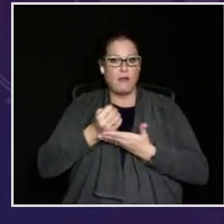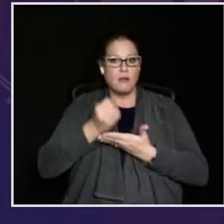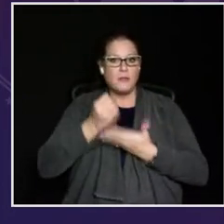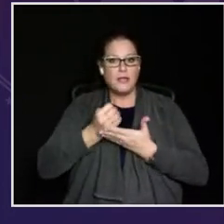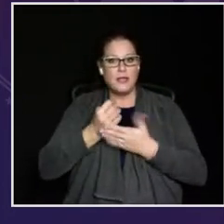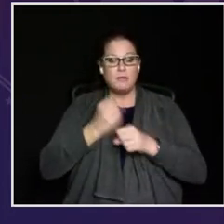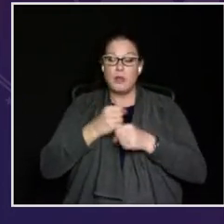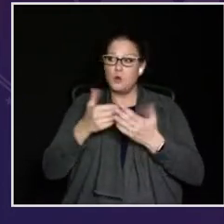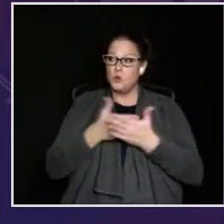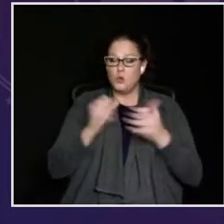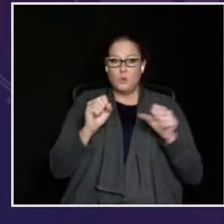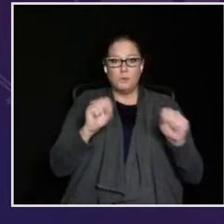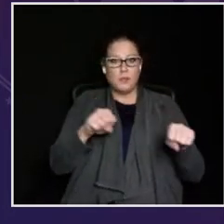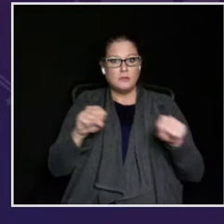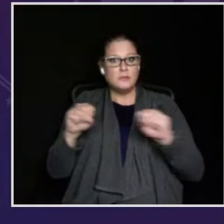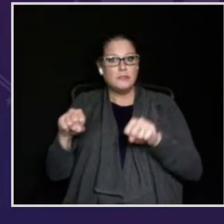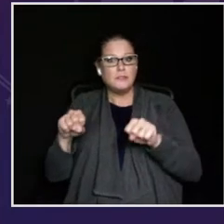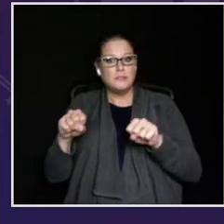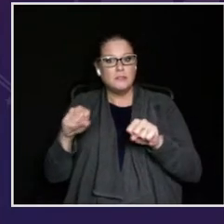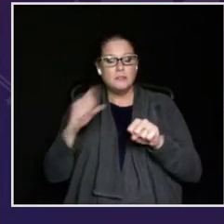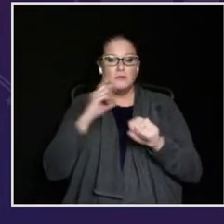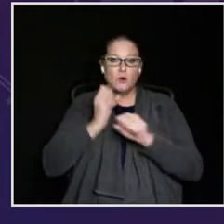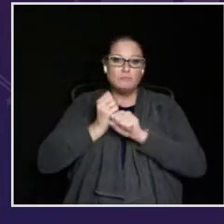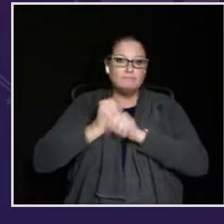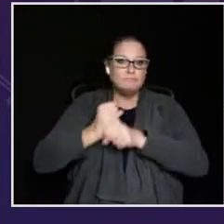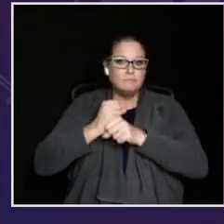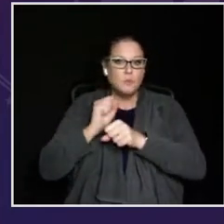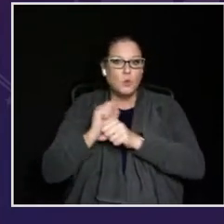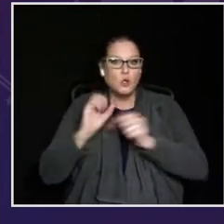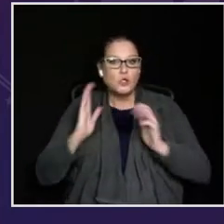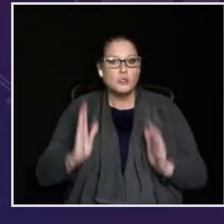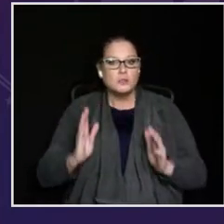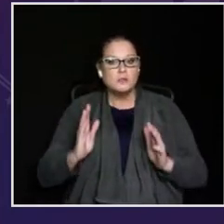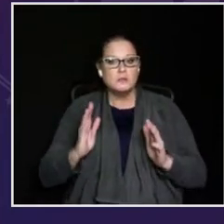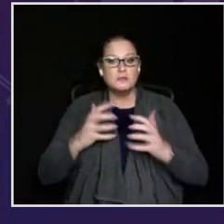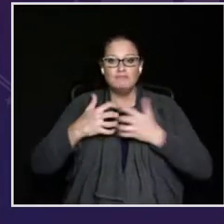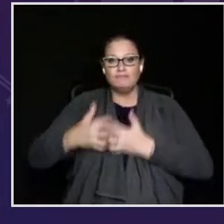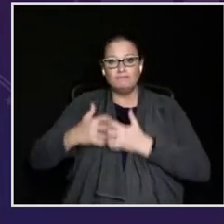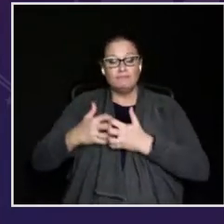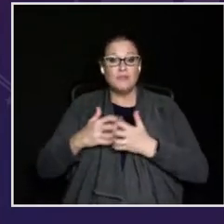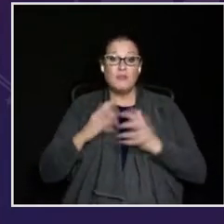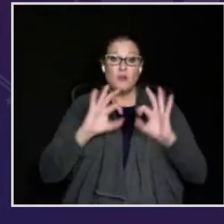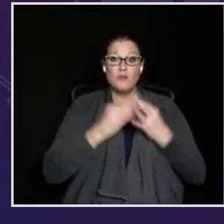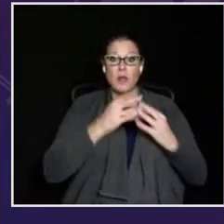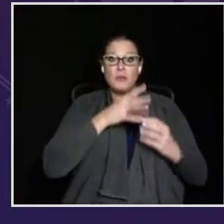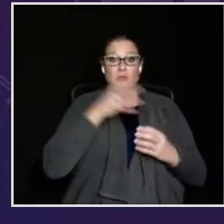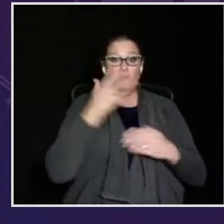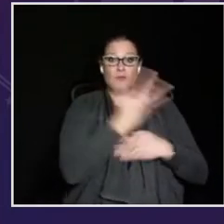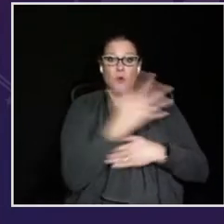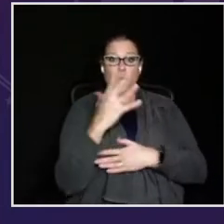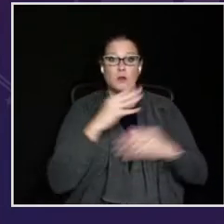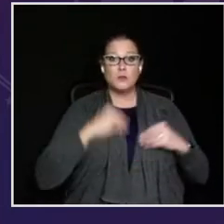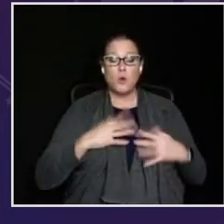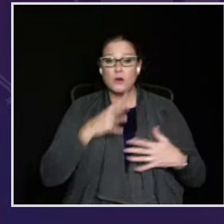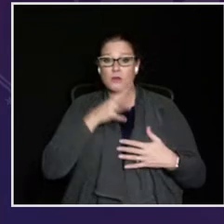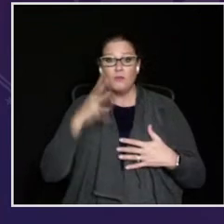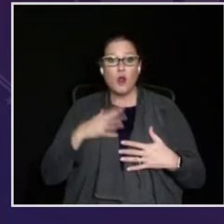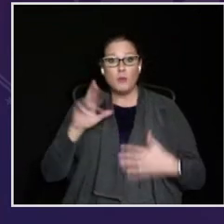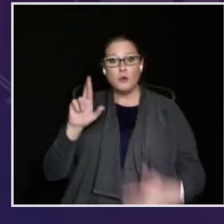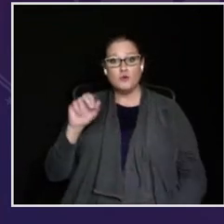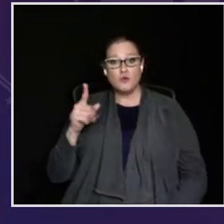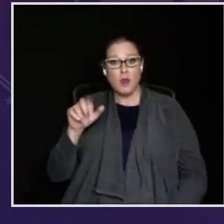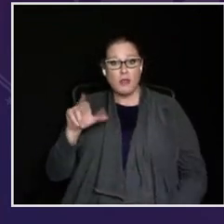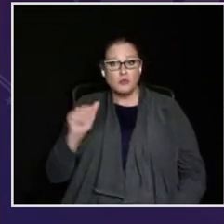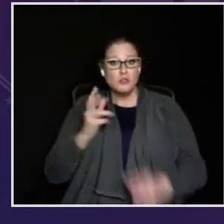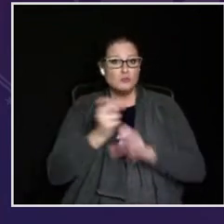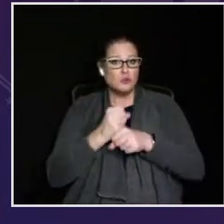a vibrant and resilient rural economy that creates new possibilities for manufacturing workers, for